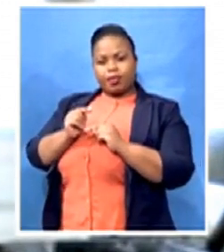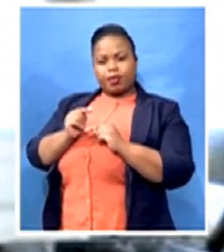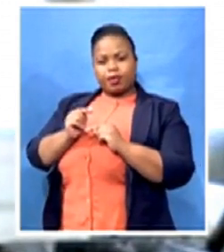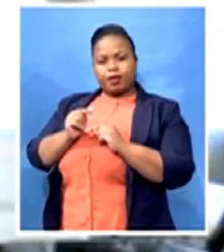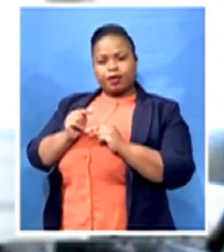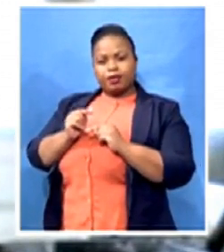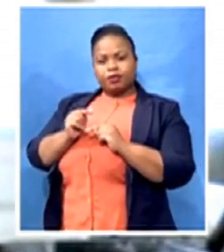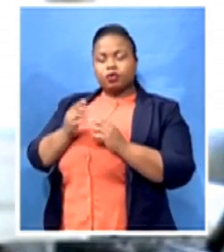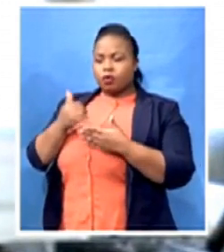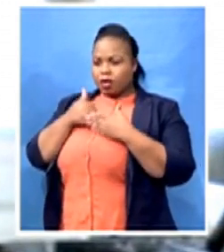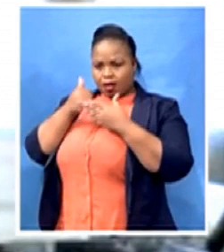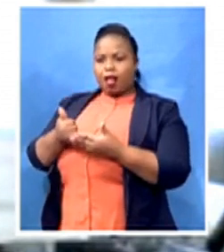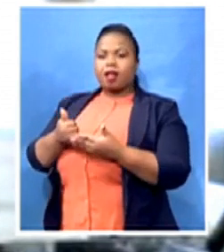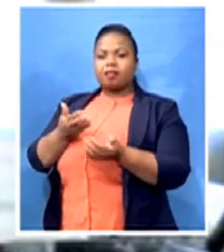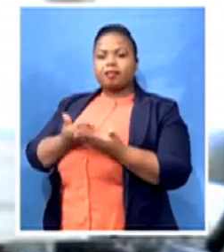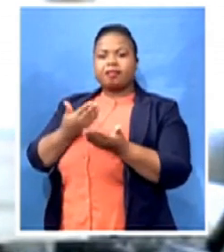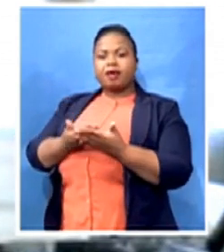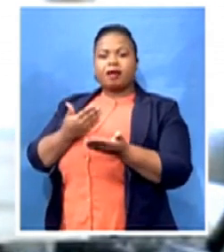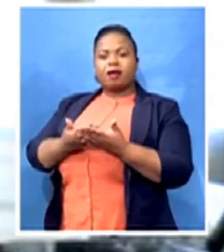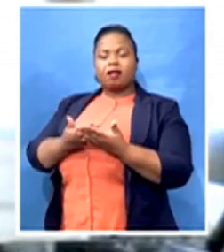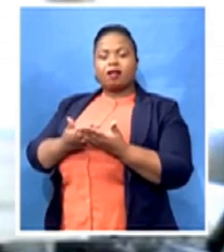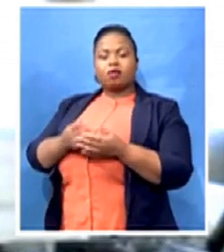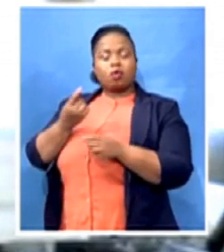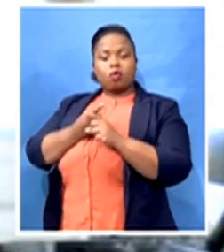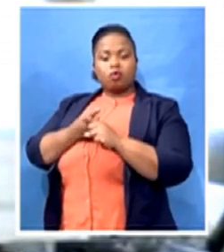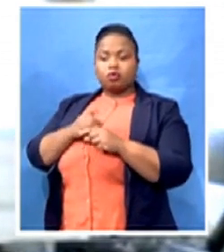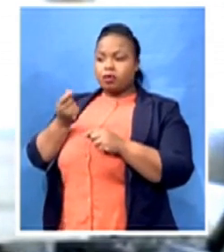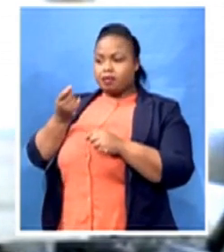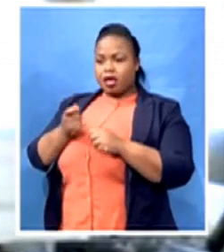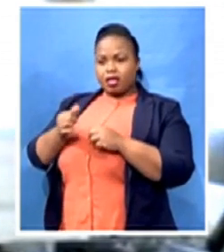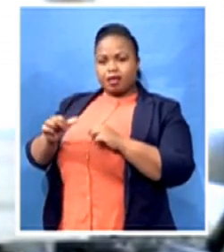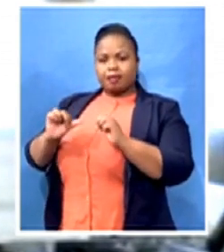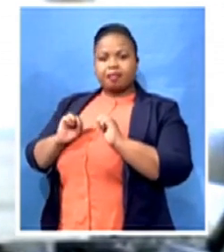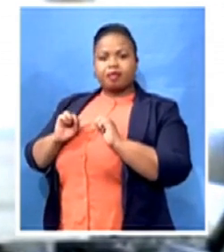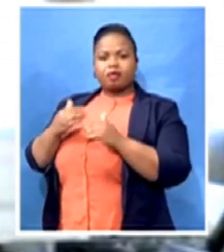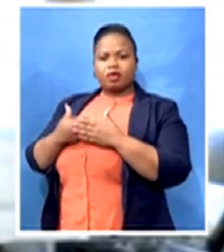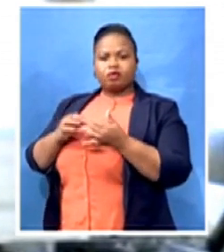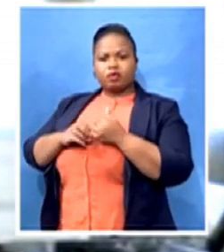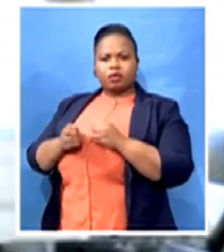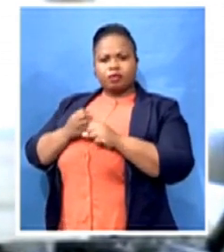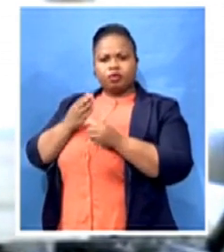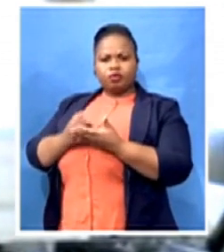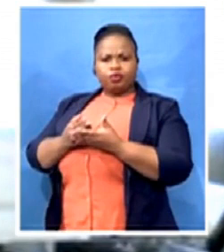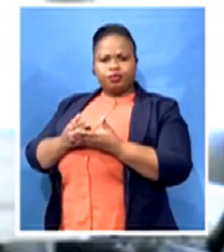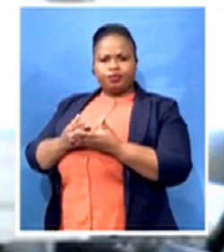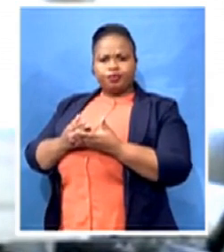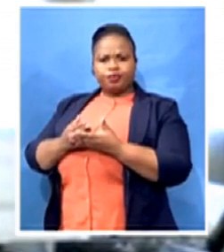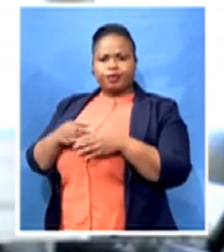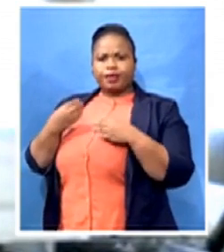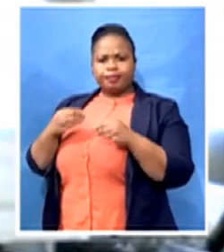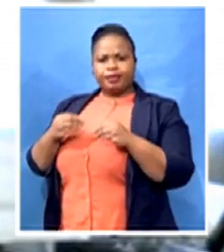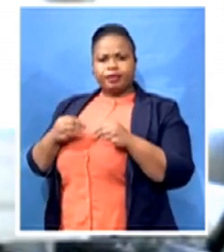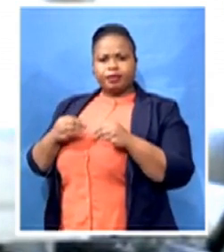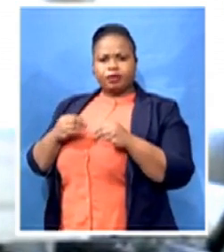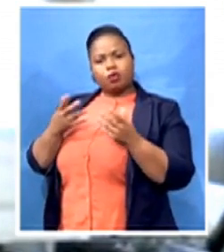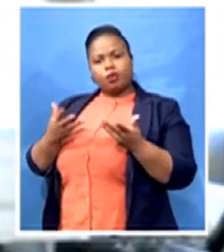are willing to give back to ensure that the business consumer and the